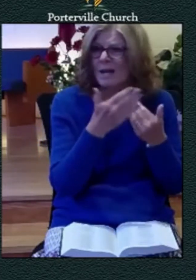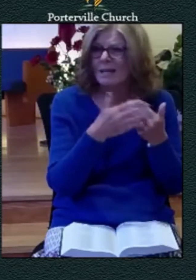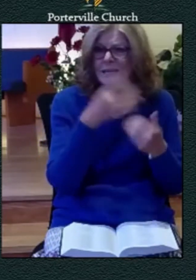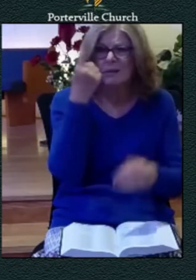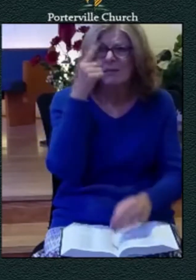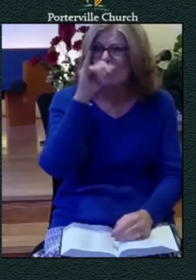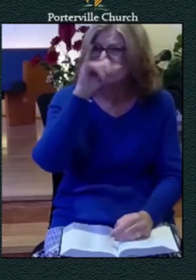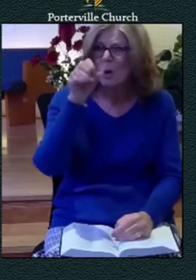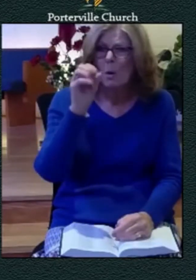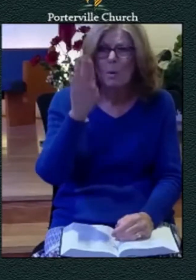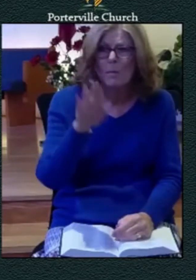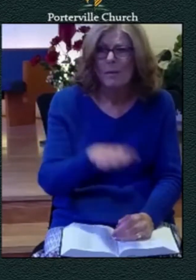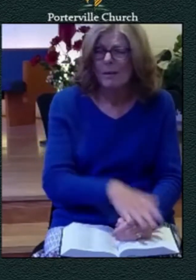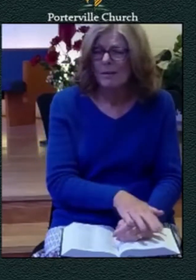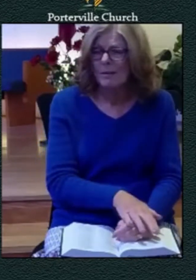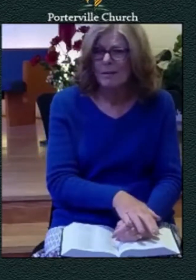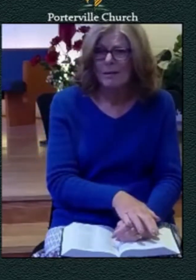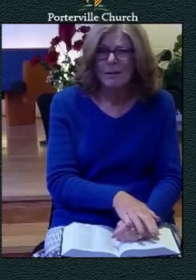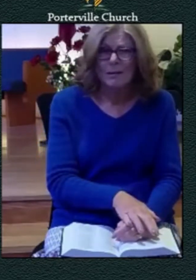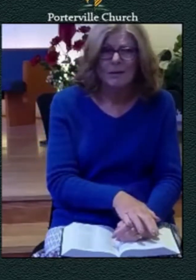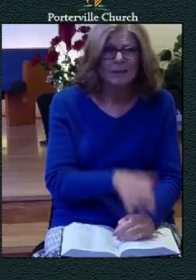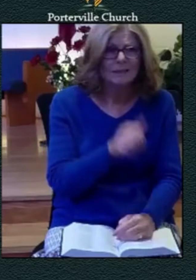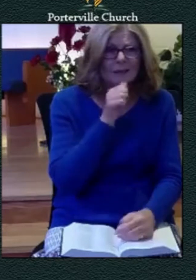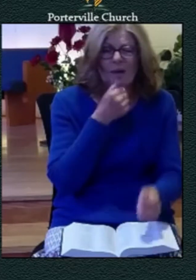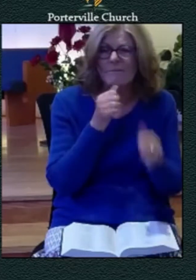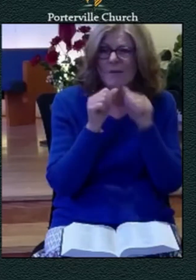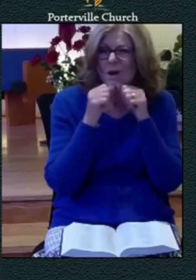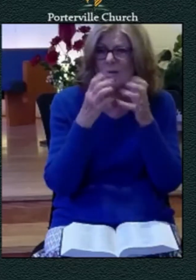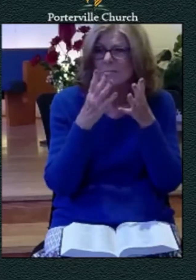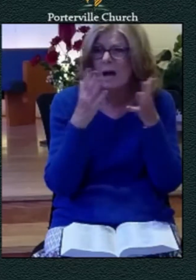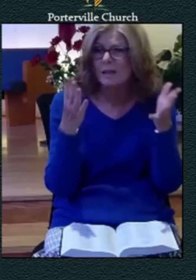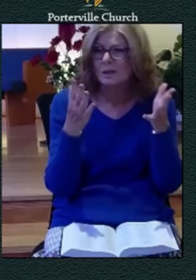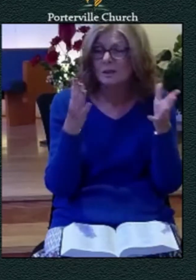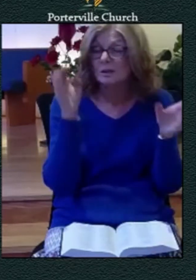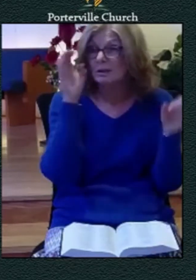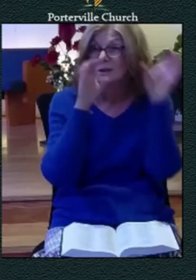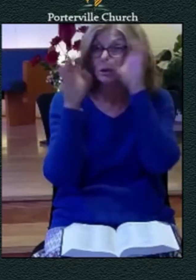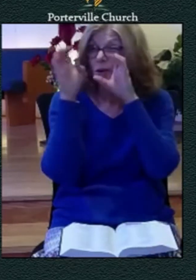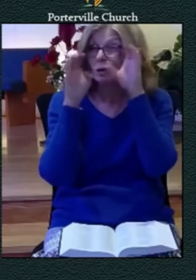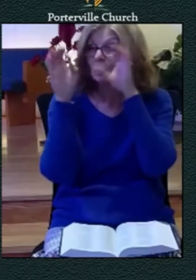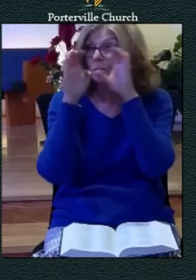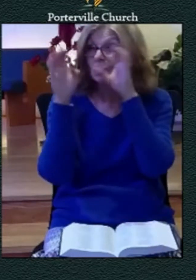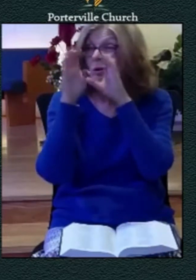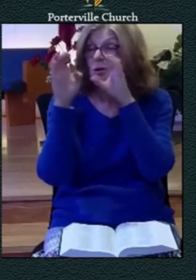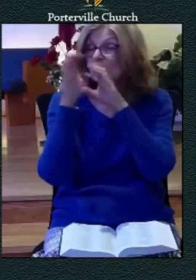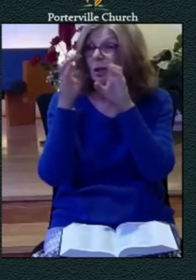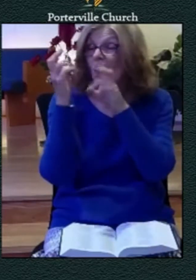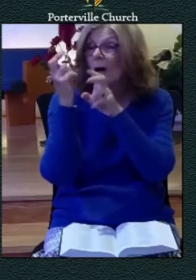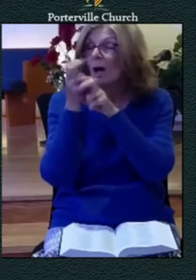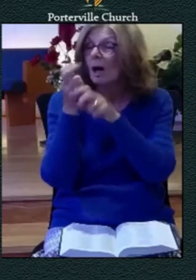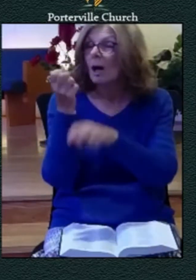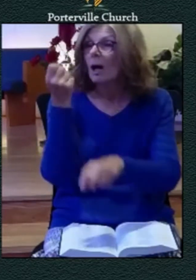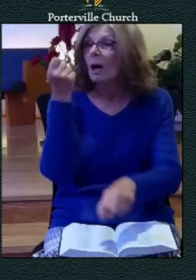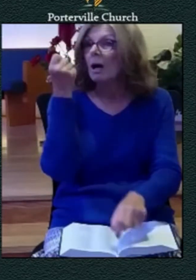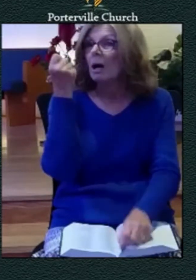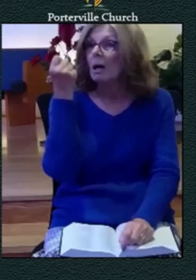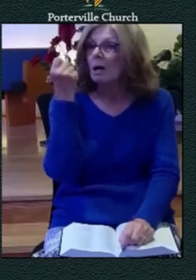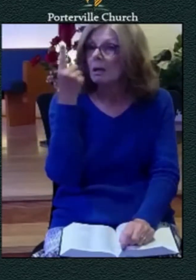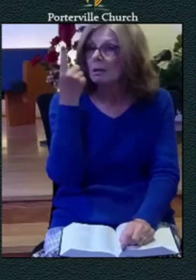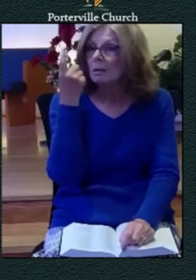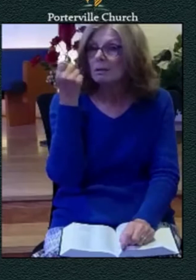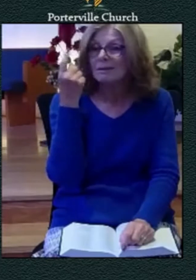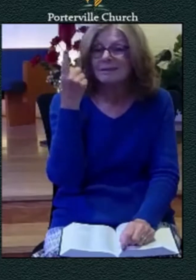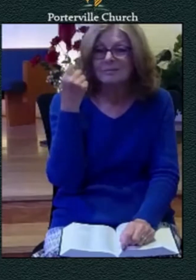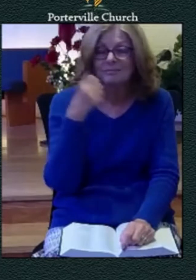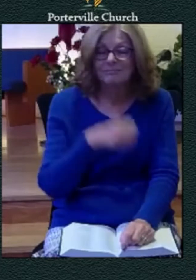oh but if you search if you search hard you'll come to this realization that there's not a problem i can